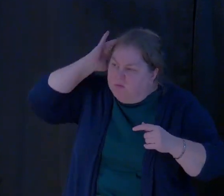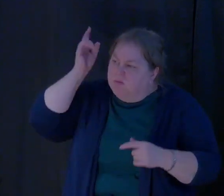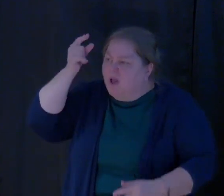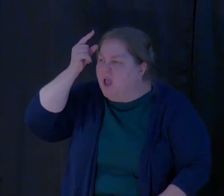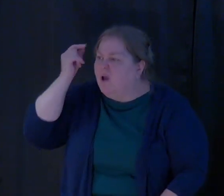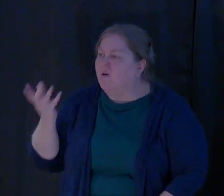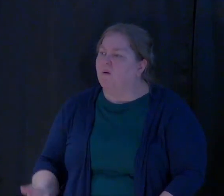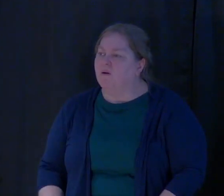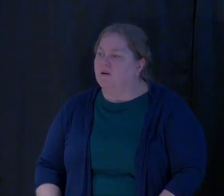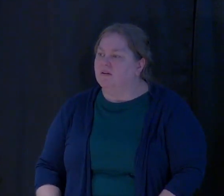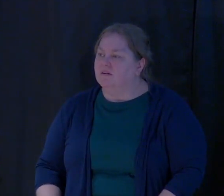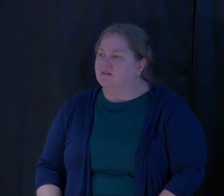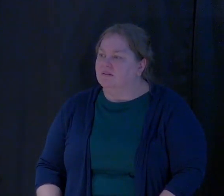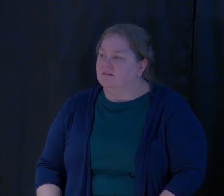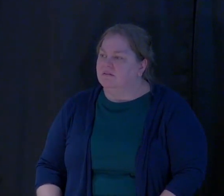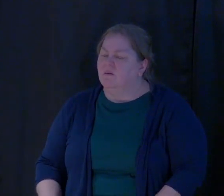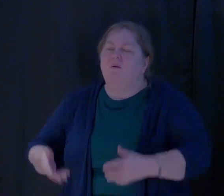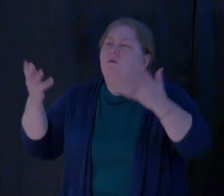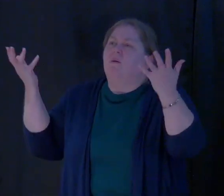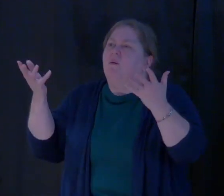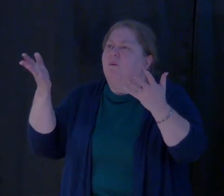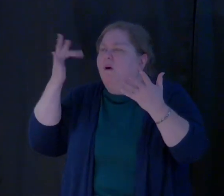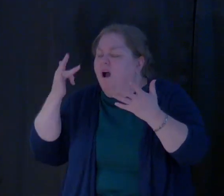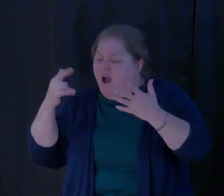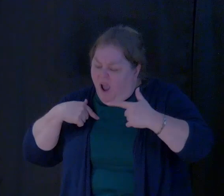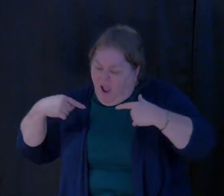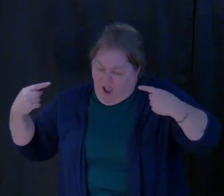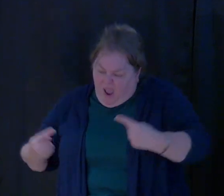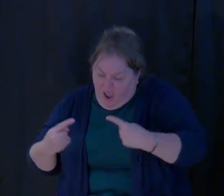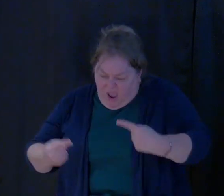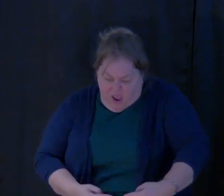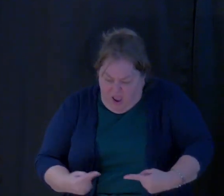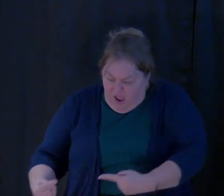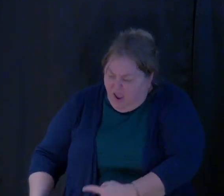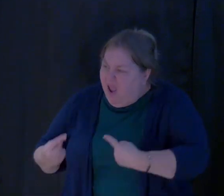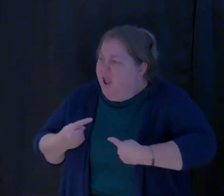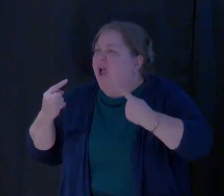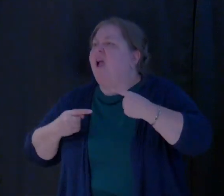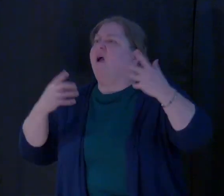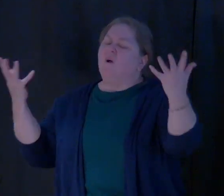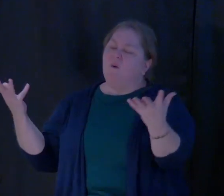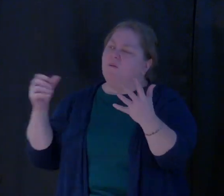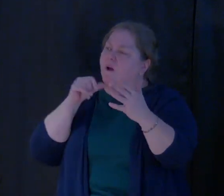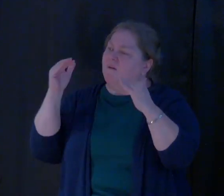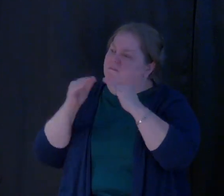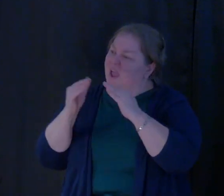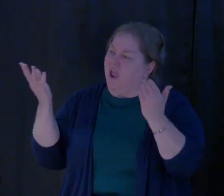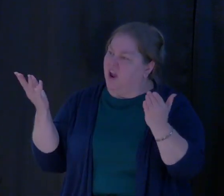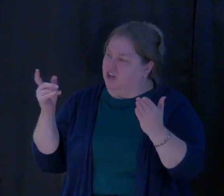Why'd you create me to have these aches and pains in my body? It's not fair.